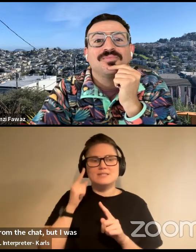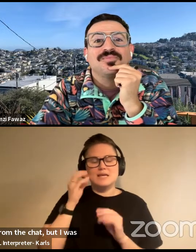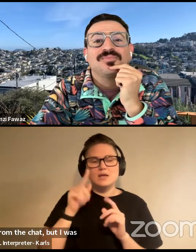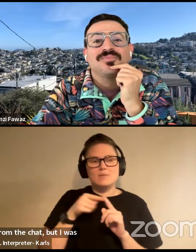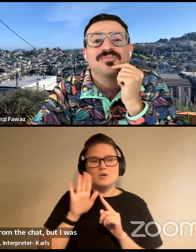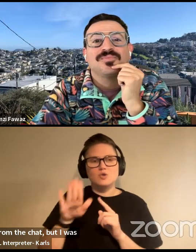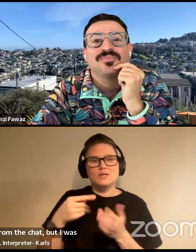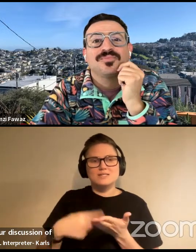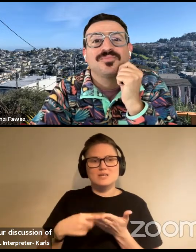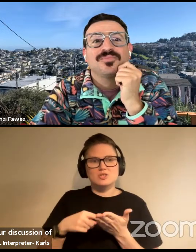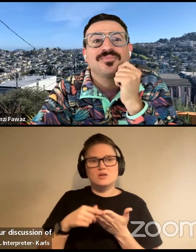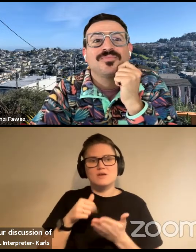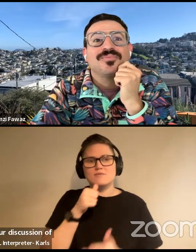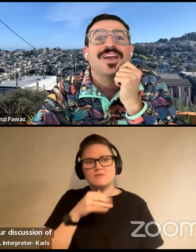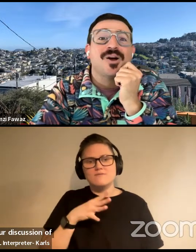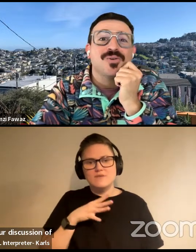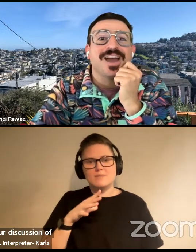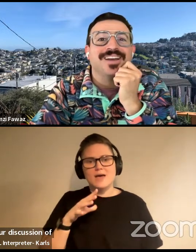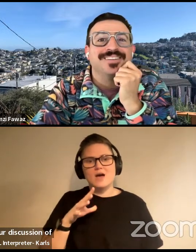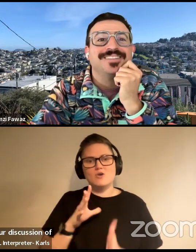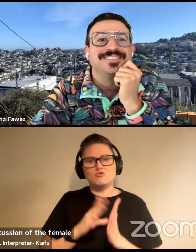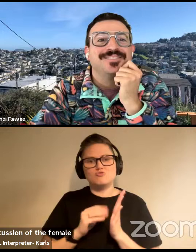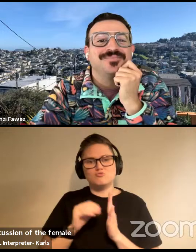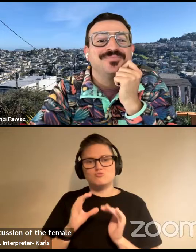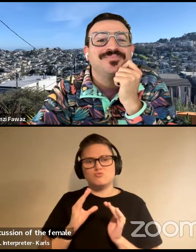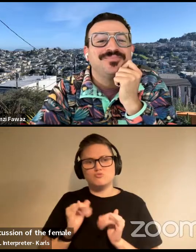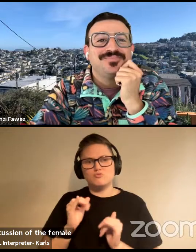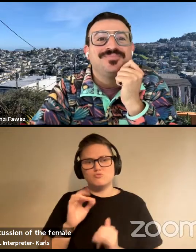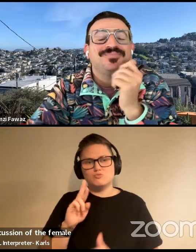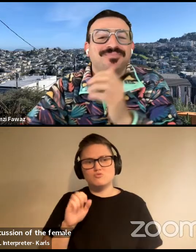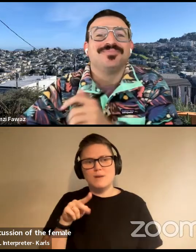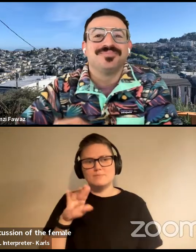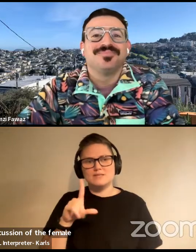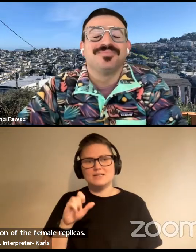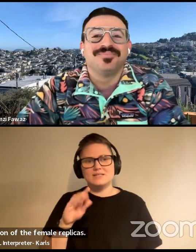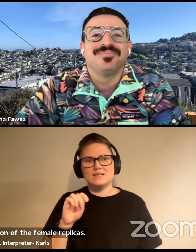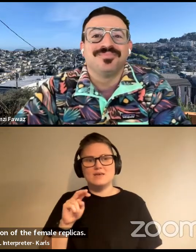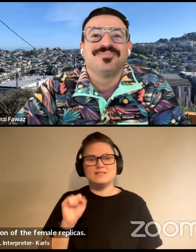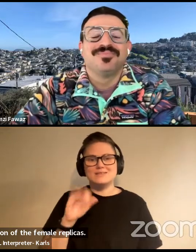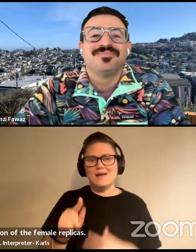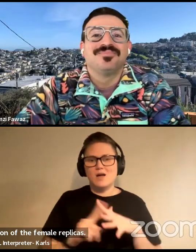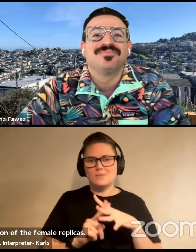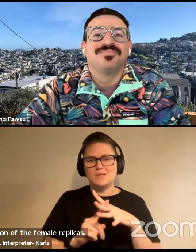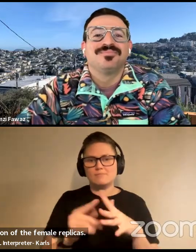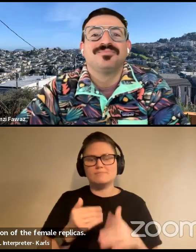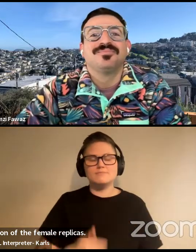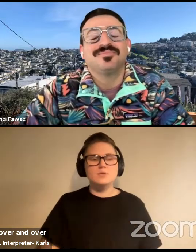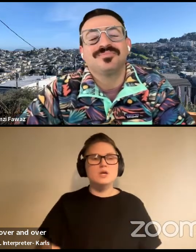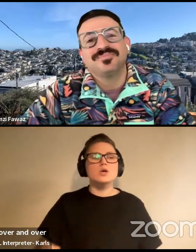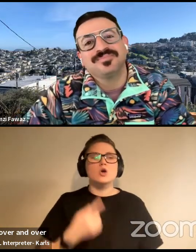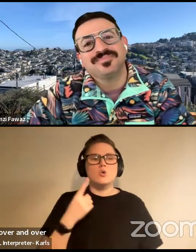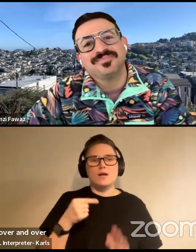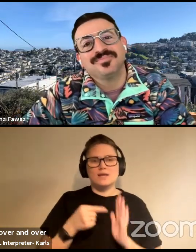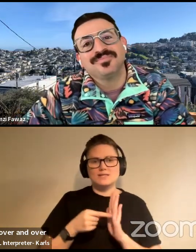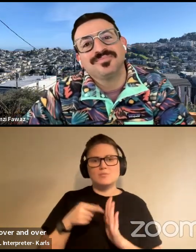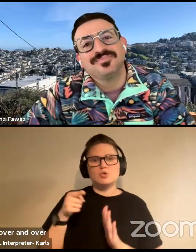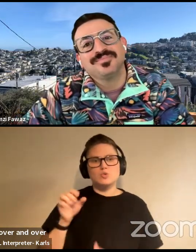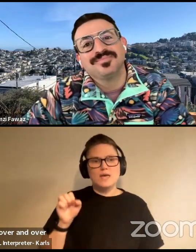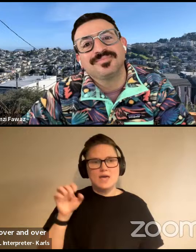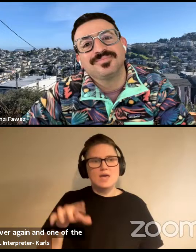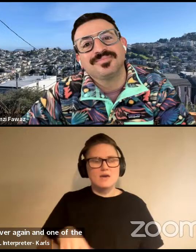of the female replicants. Oh yeah. That comes up over and over again. And one of those examples you gave,